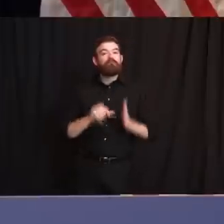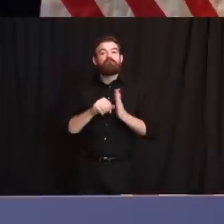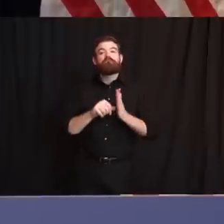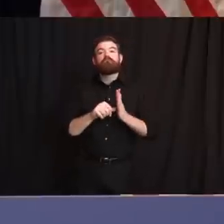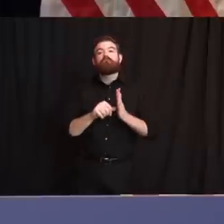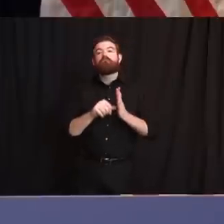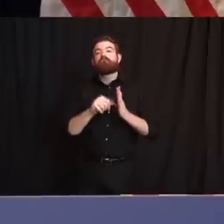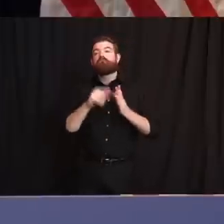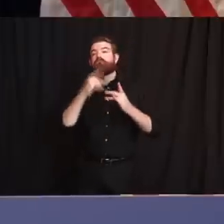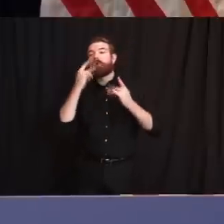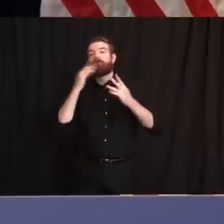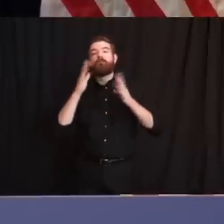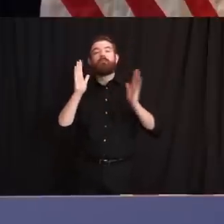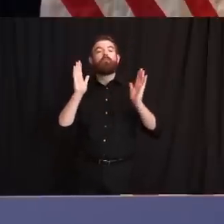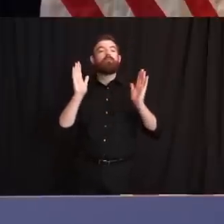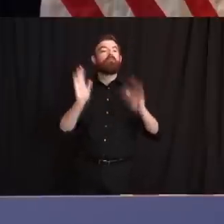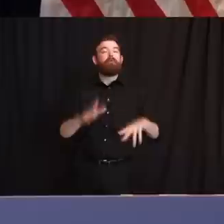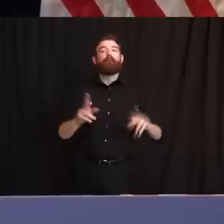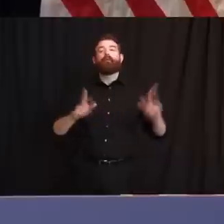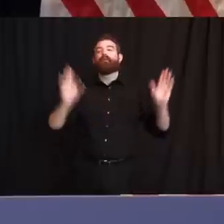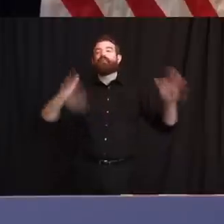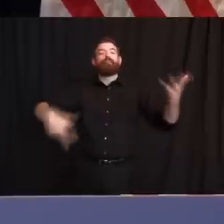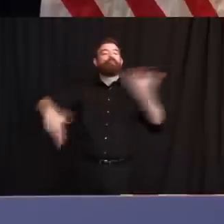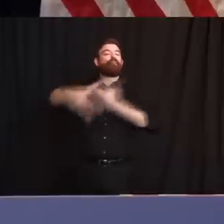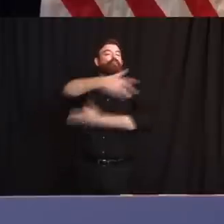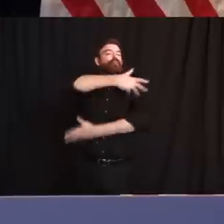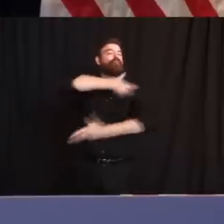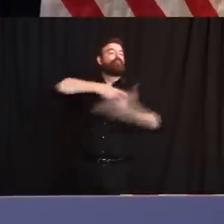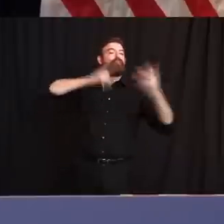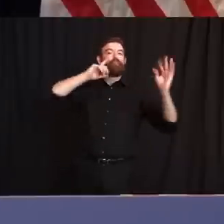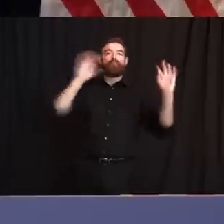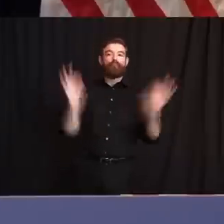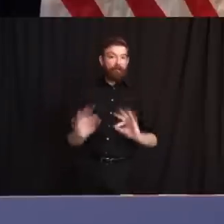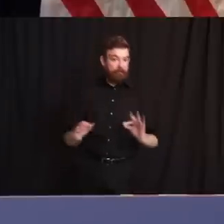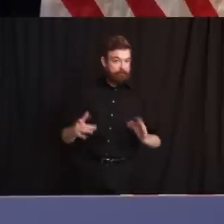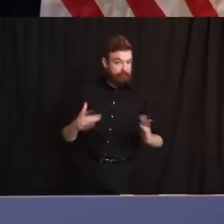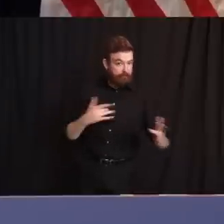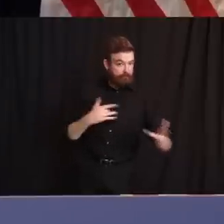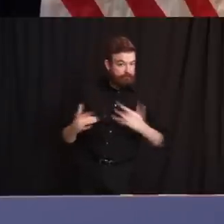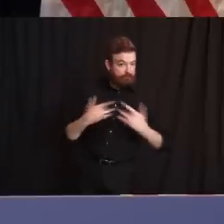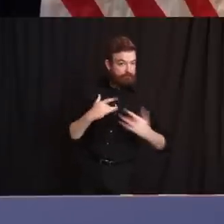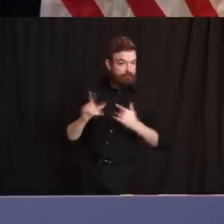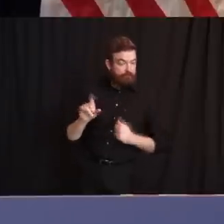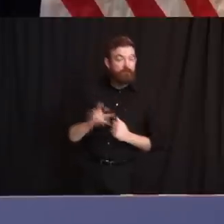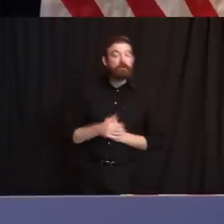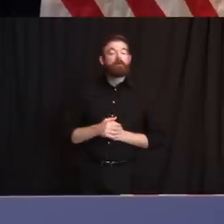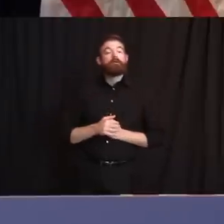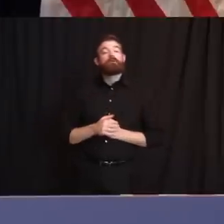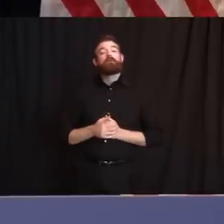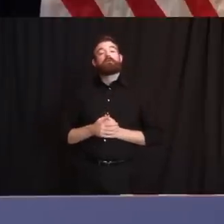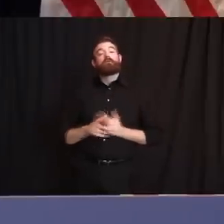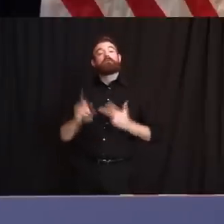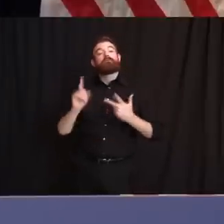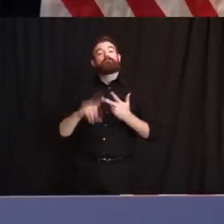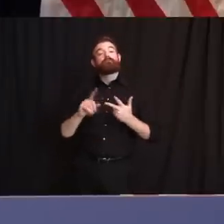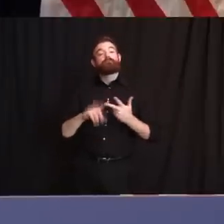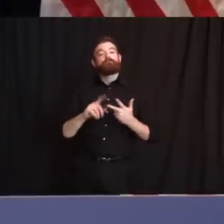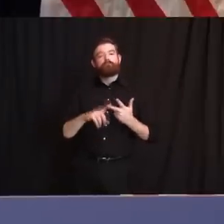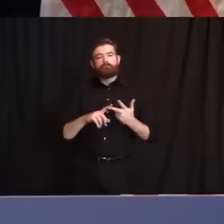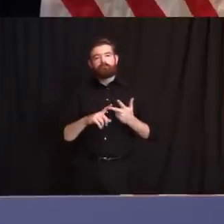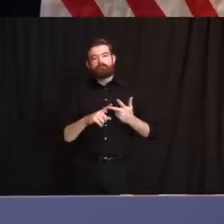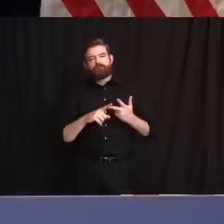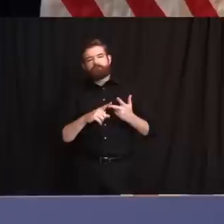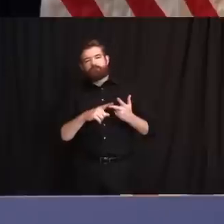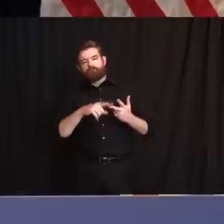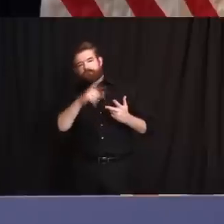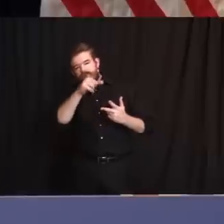knucklehead effect will come into play? And finally, Commissioner, with regard to the discussion about the kids and the